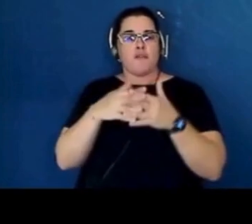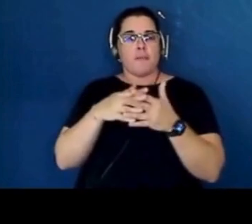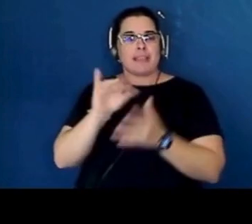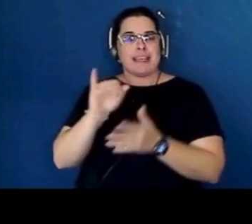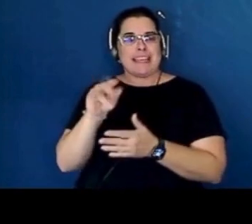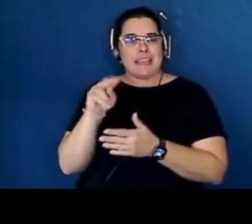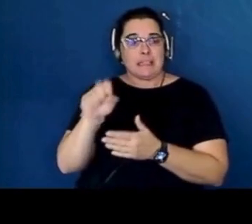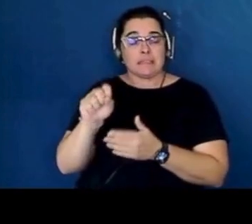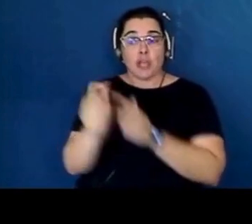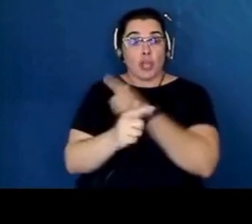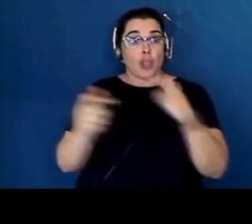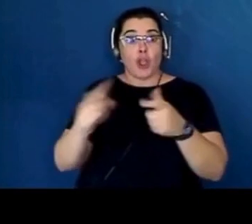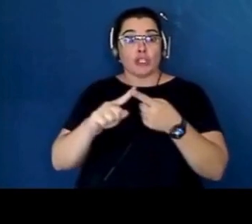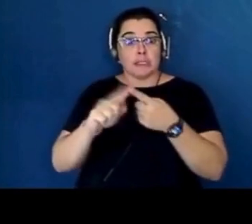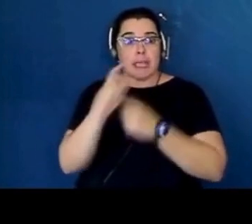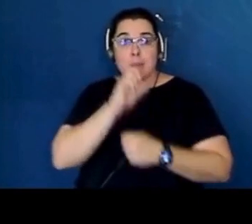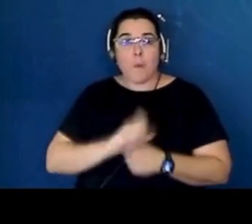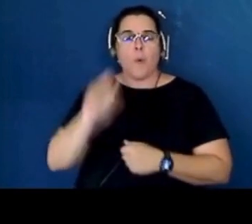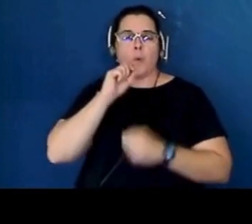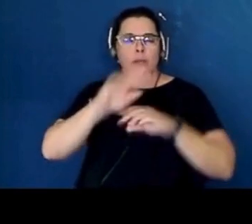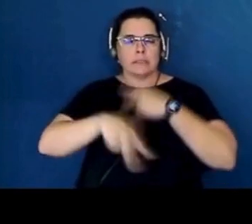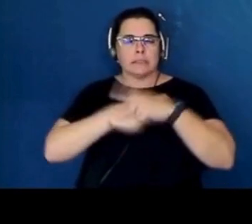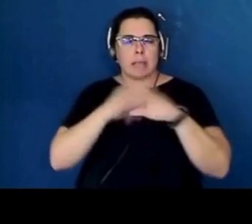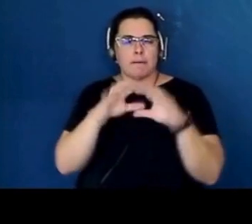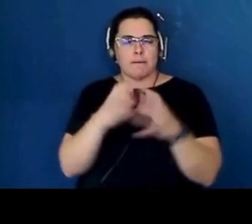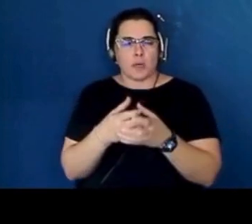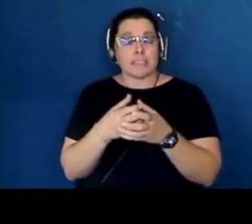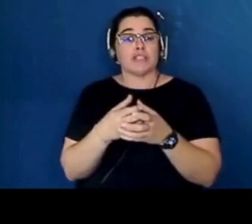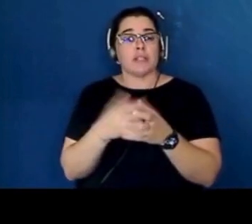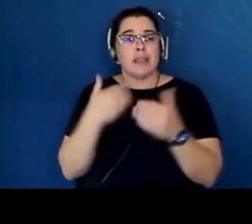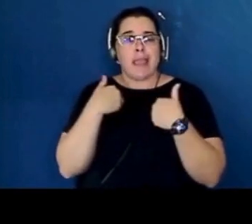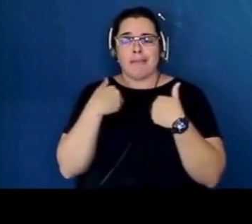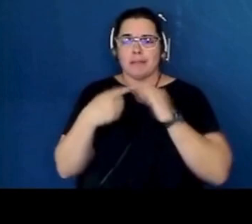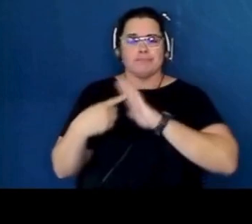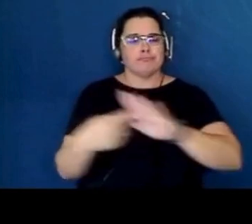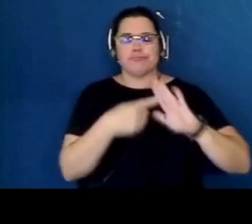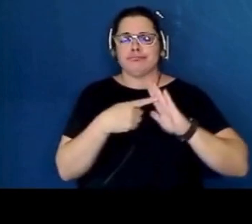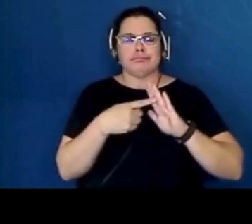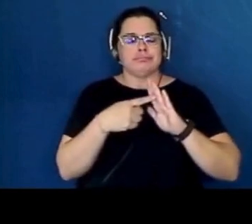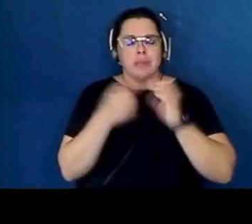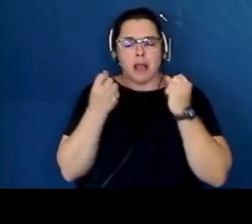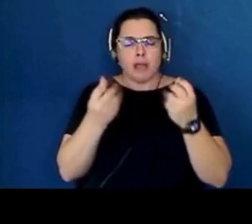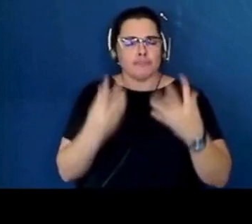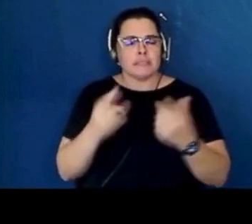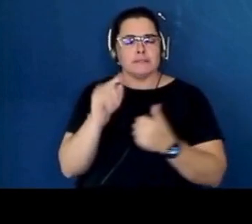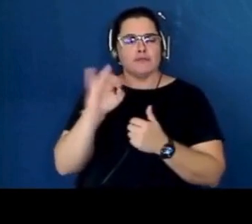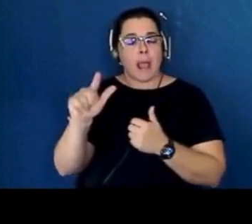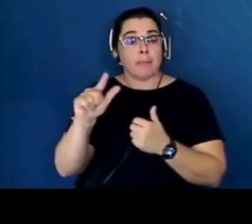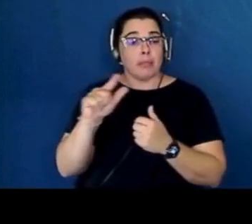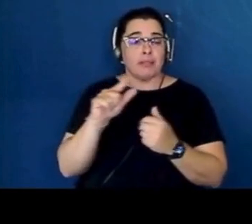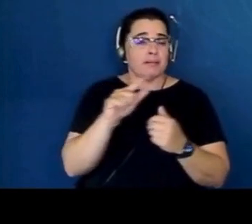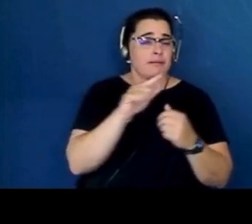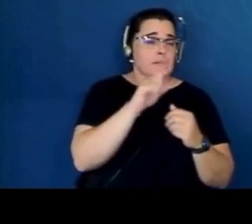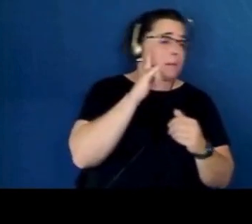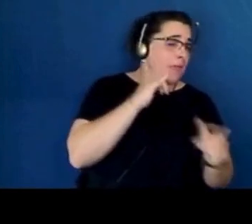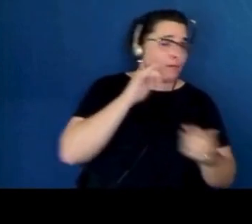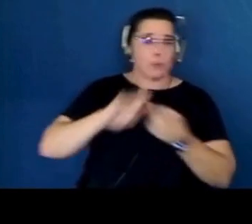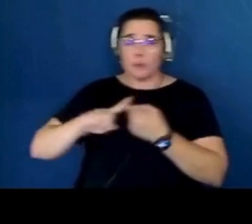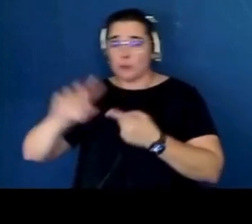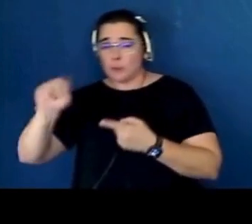the largest and oldest such organization, representing hundreds of tribal nations coast to coast. As Rhonda said, this fight is